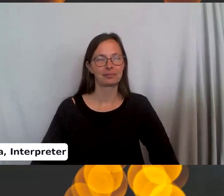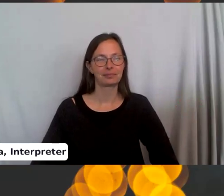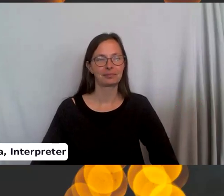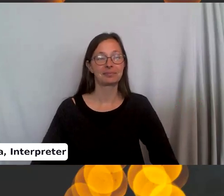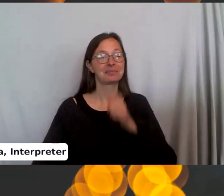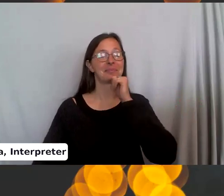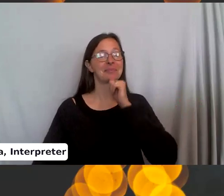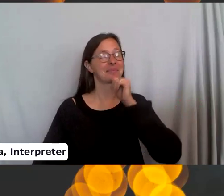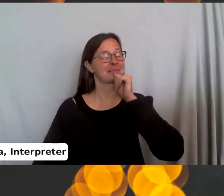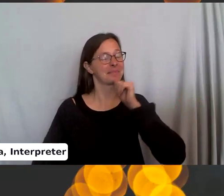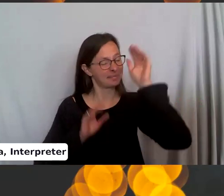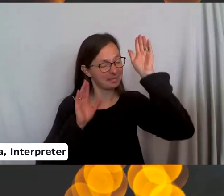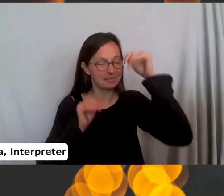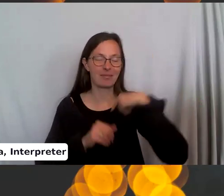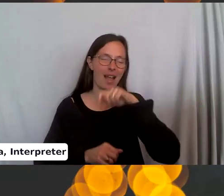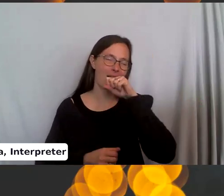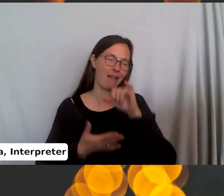Persevering. I love it. Thank you.